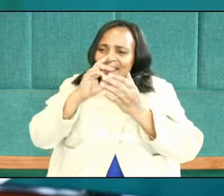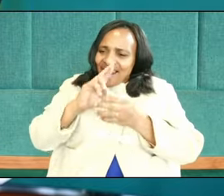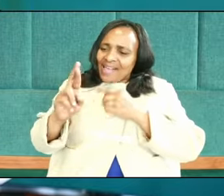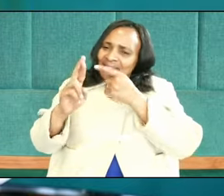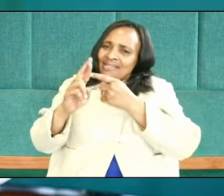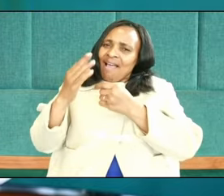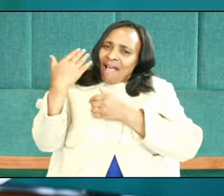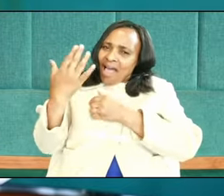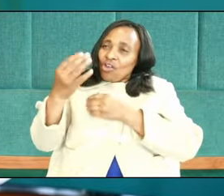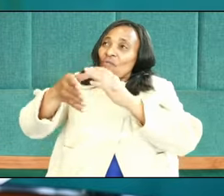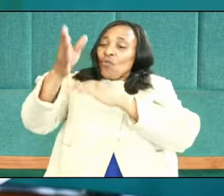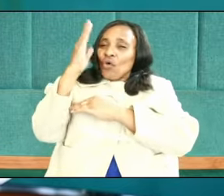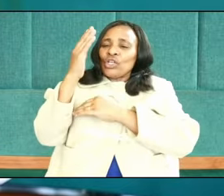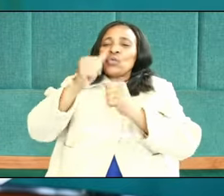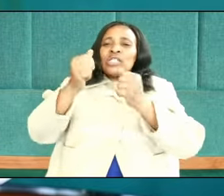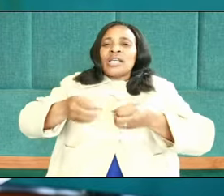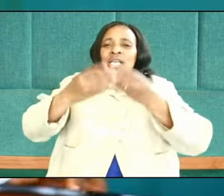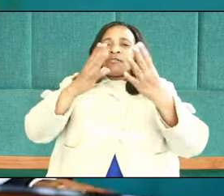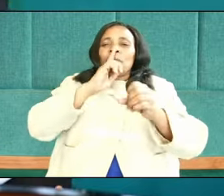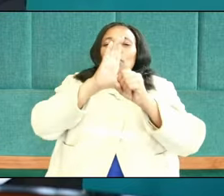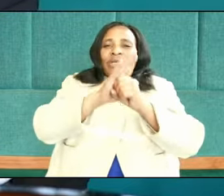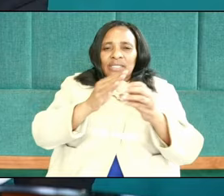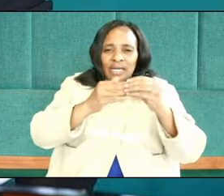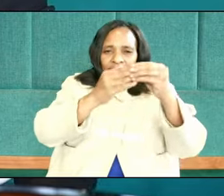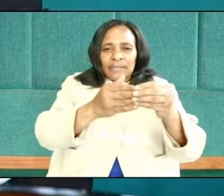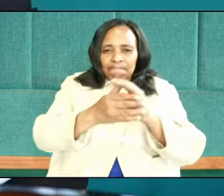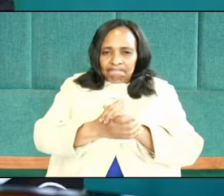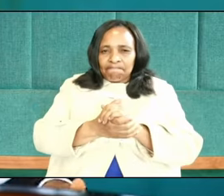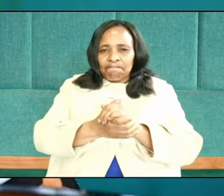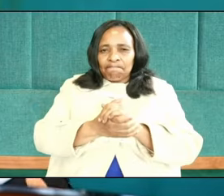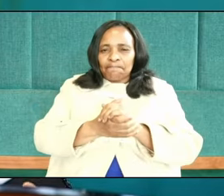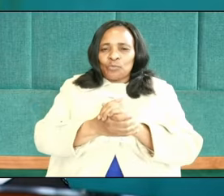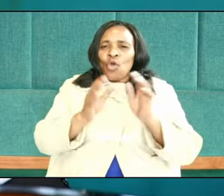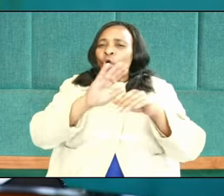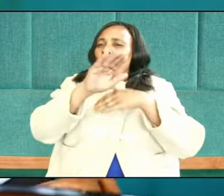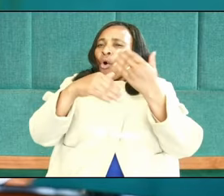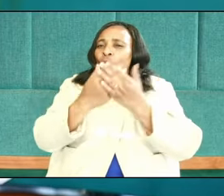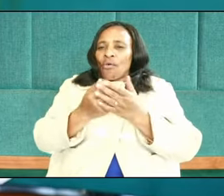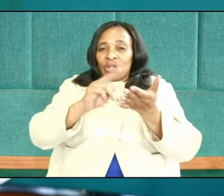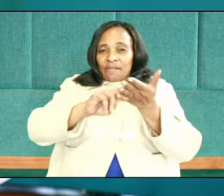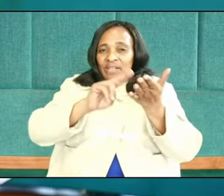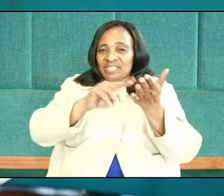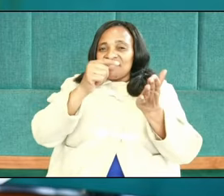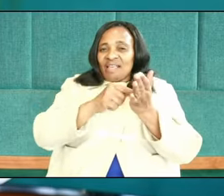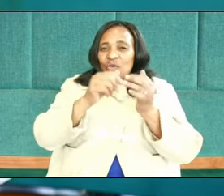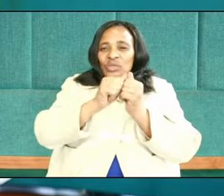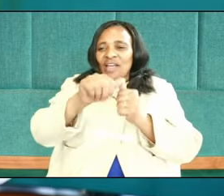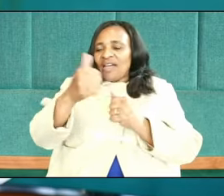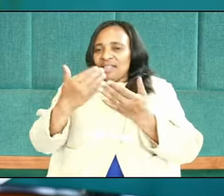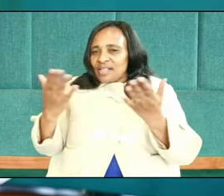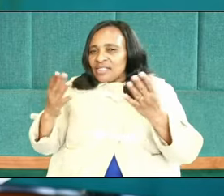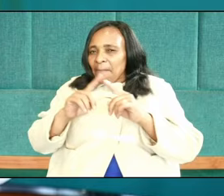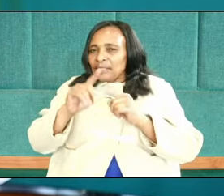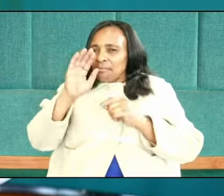of God that gained them the promised land. That's not all the text mentions. Another thing, your